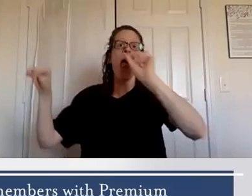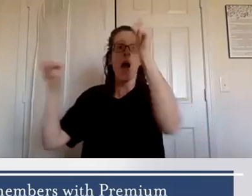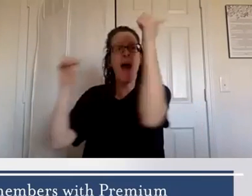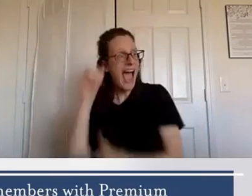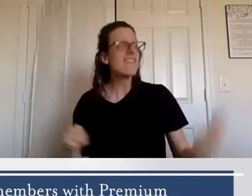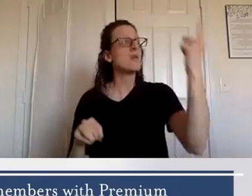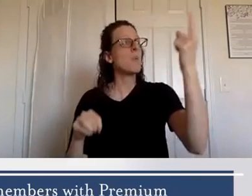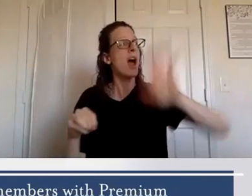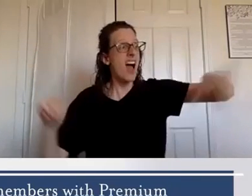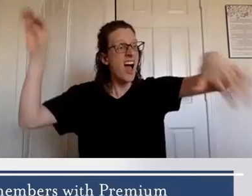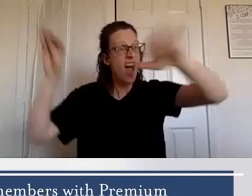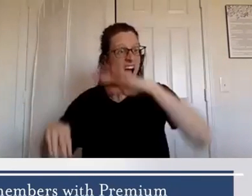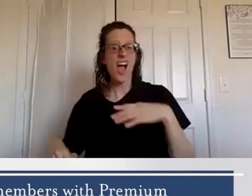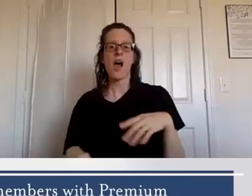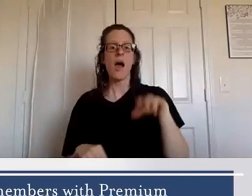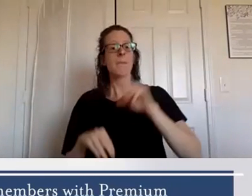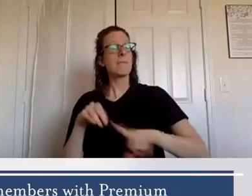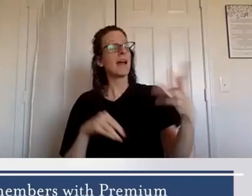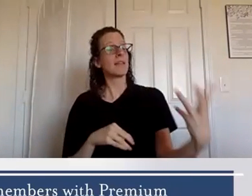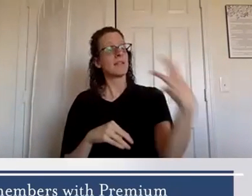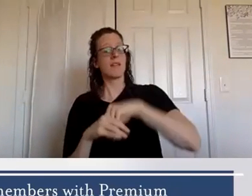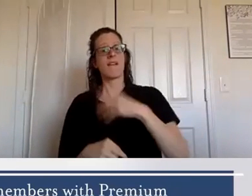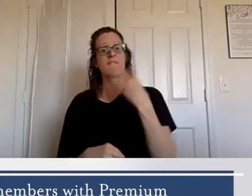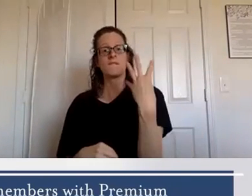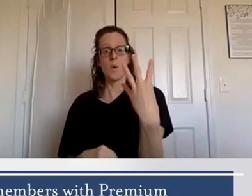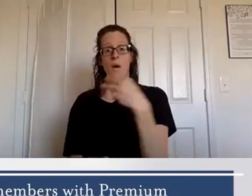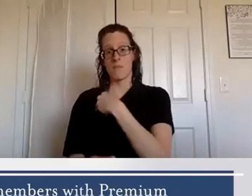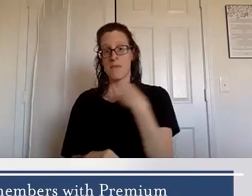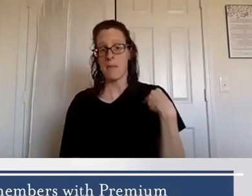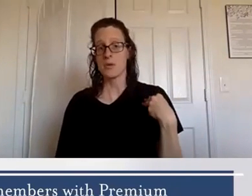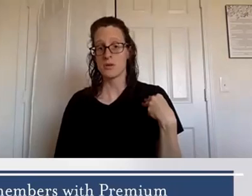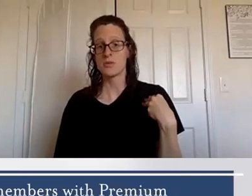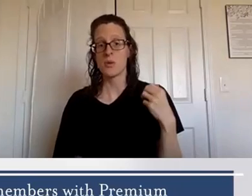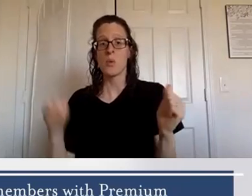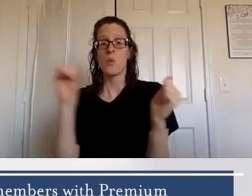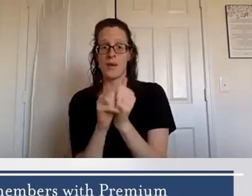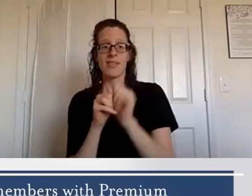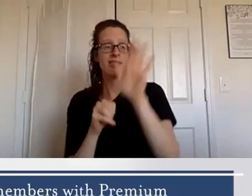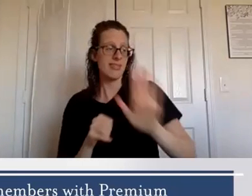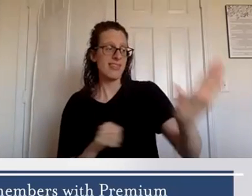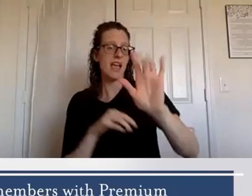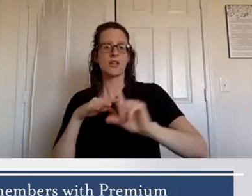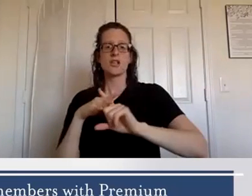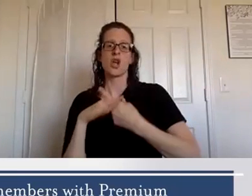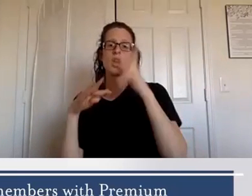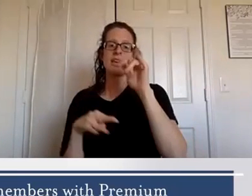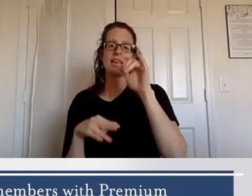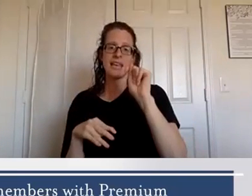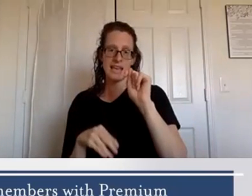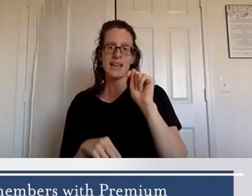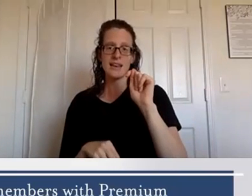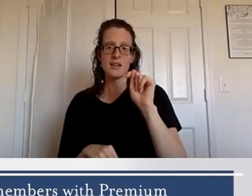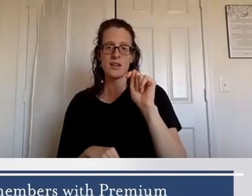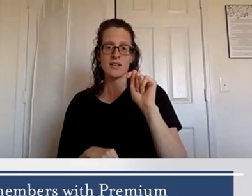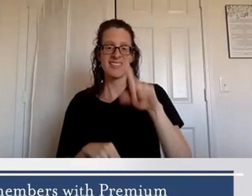when you enroll four new members um with their premium starter kits yours is